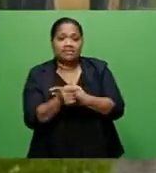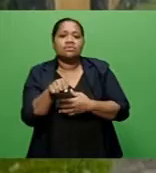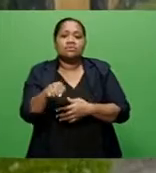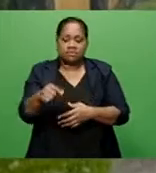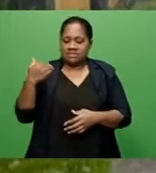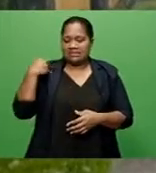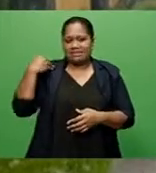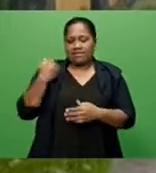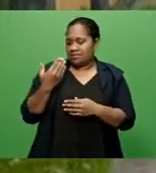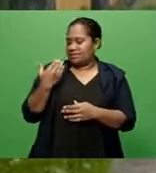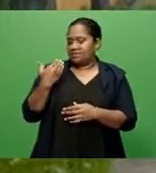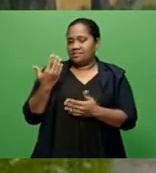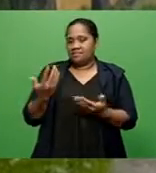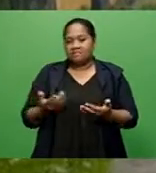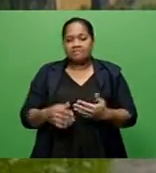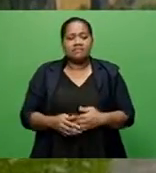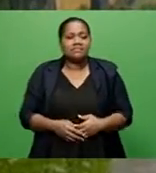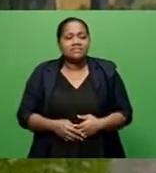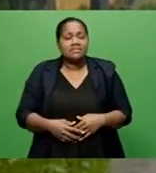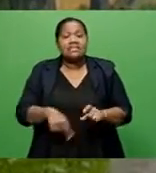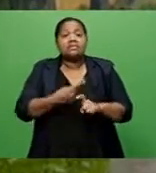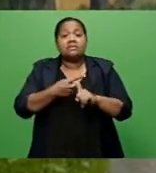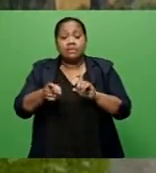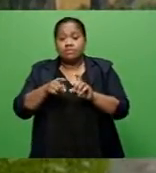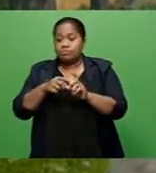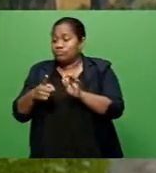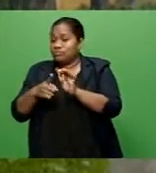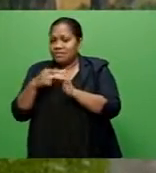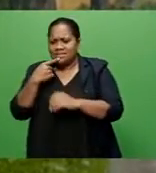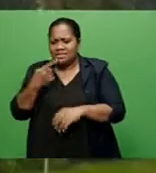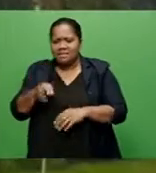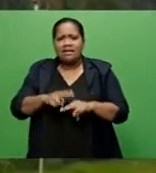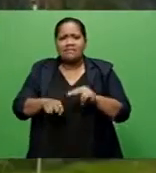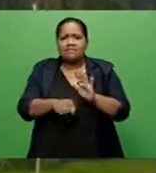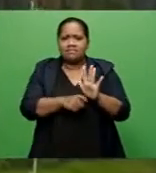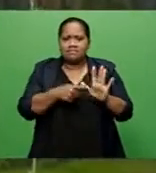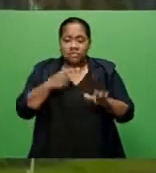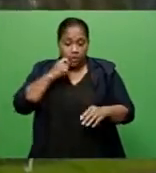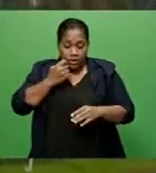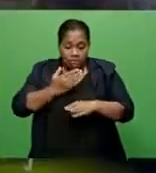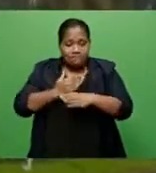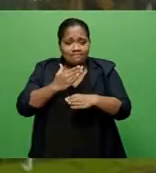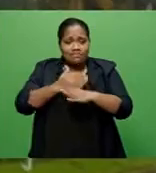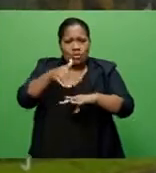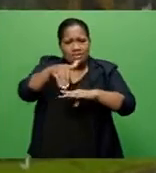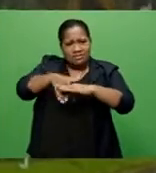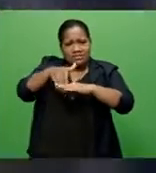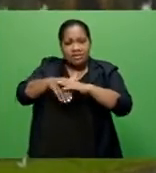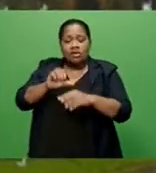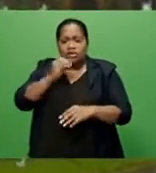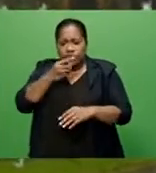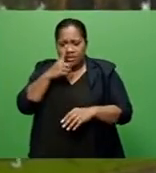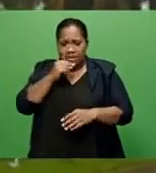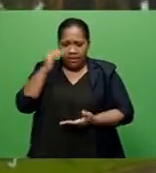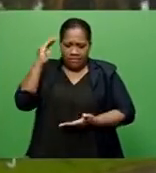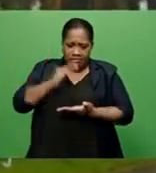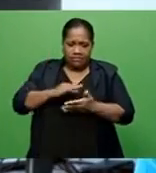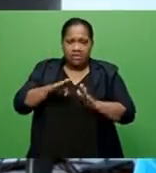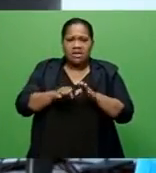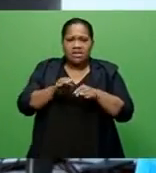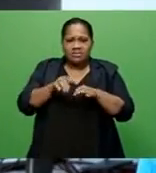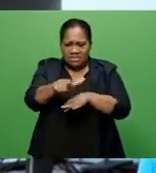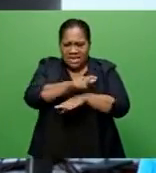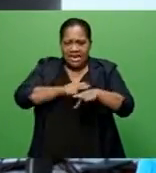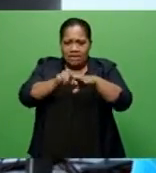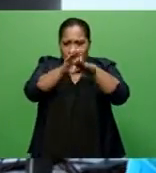us recently. Kamal Prasad says FRA will work on roads' drainage system to minimize chances of land slips in the future. Some